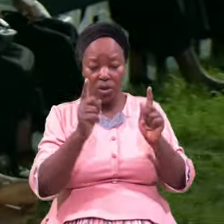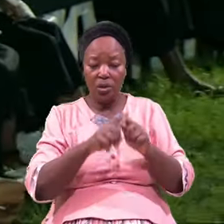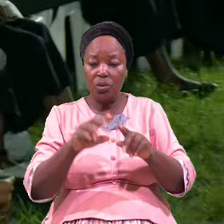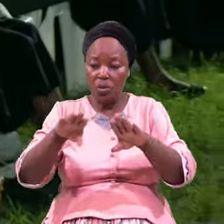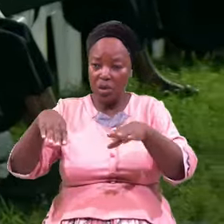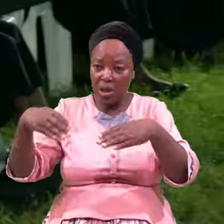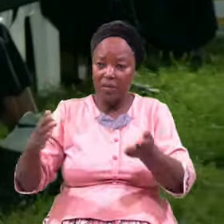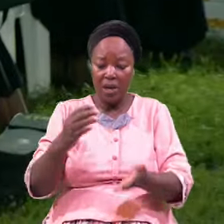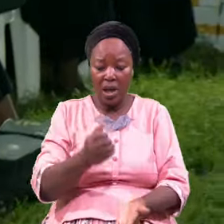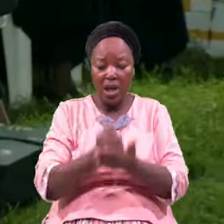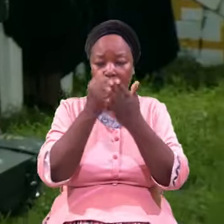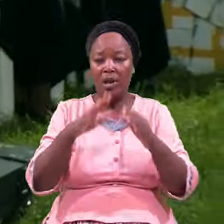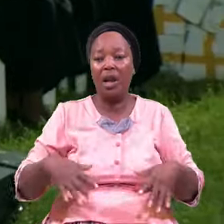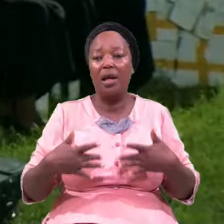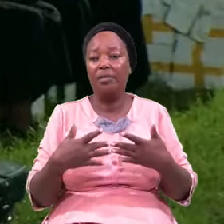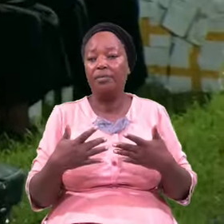Life